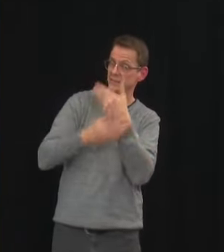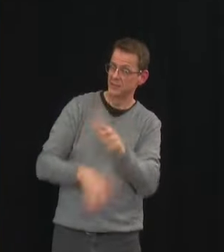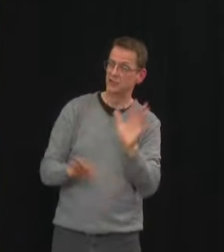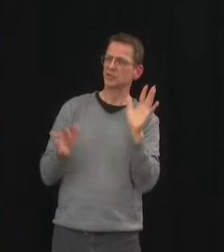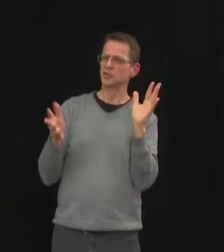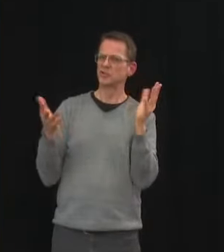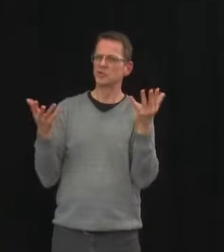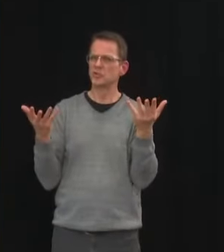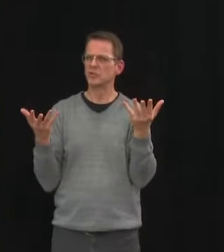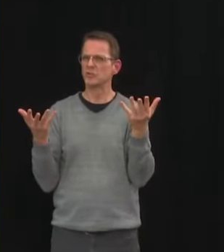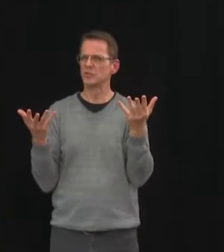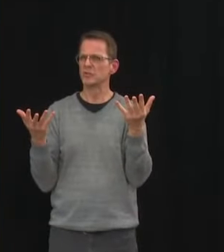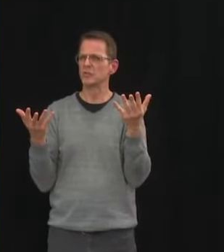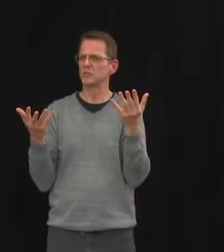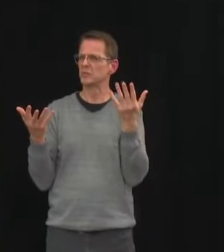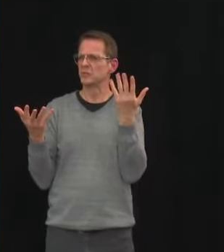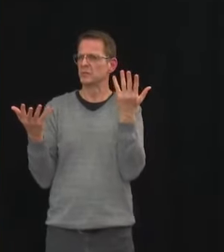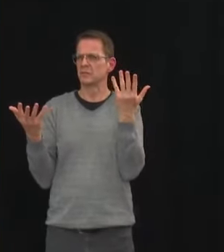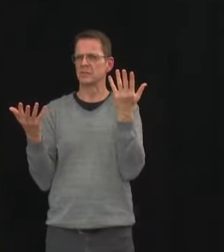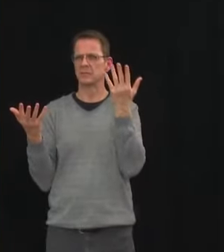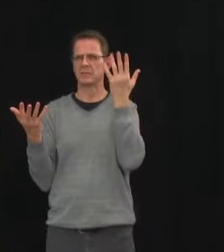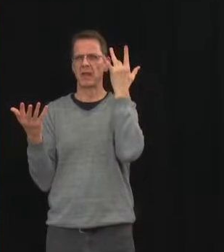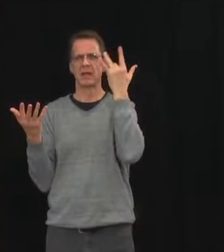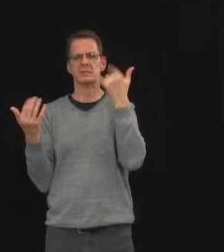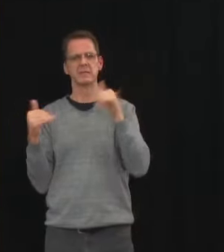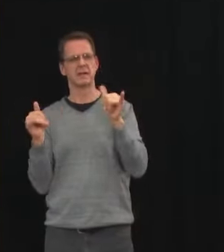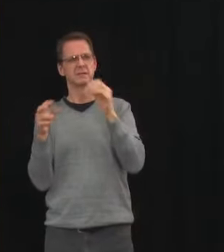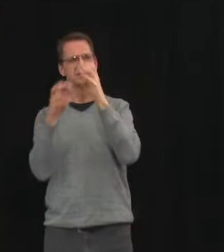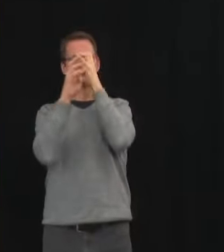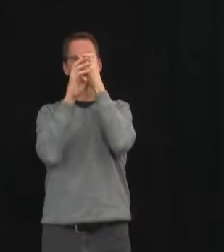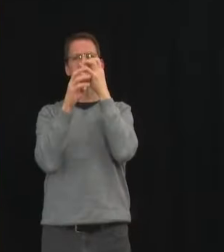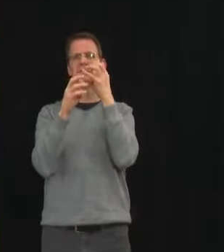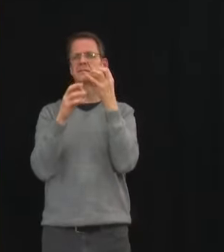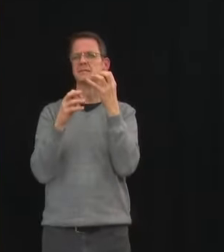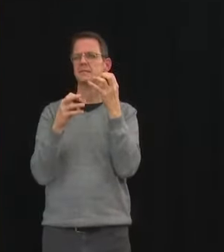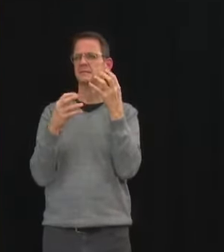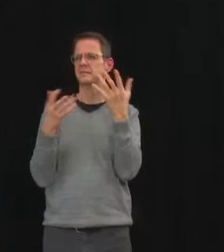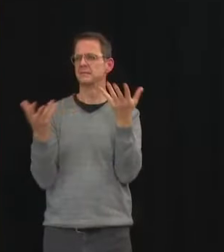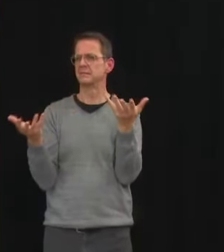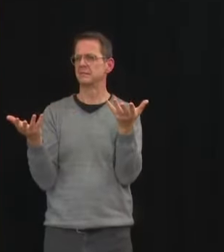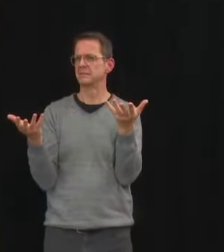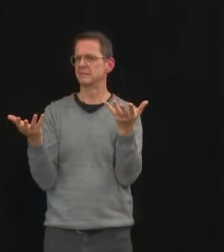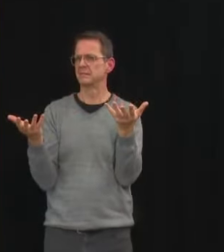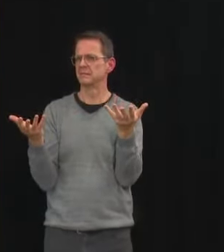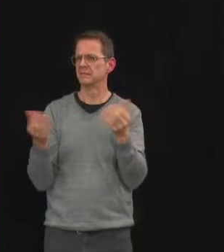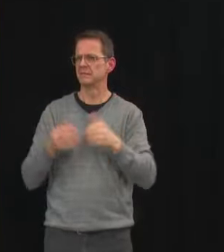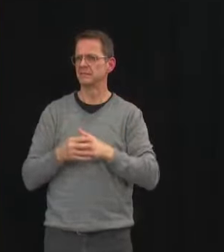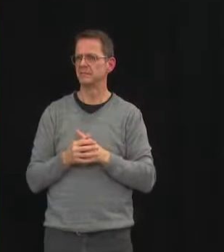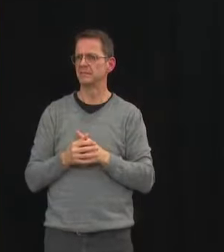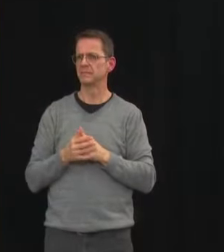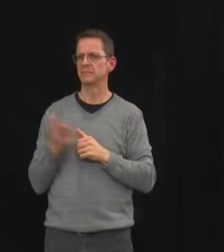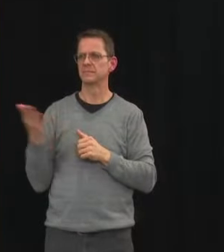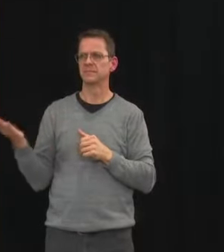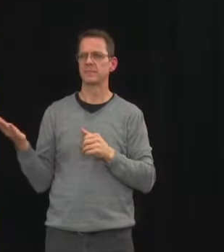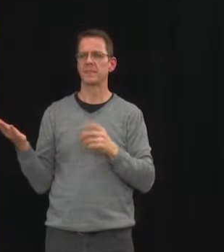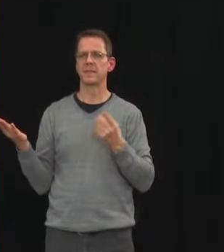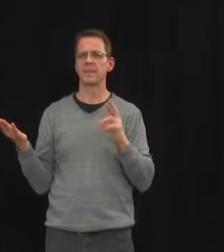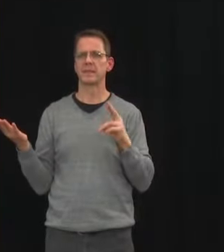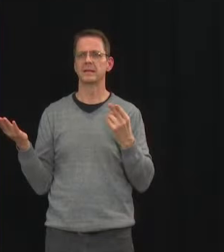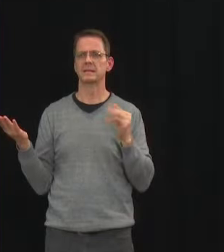measure are they still under such strict lockdown we know that it takes